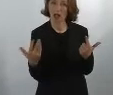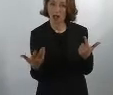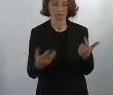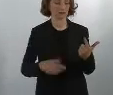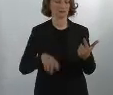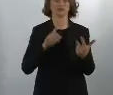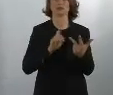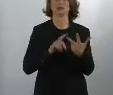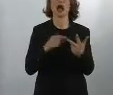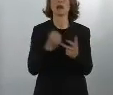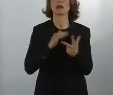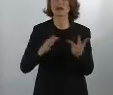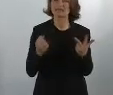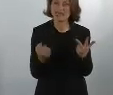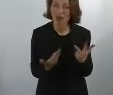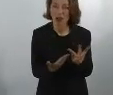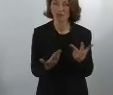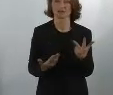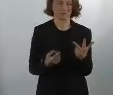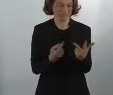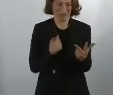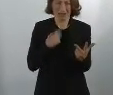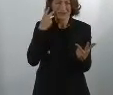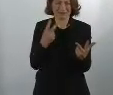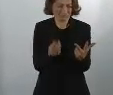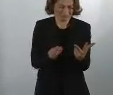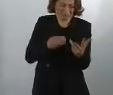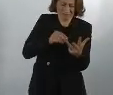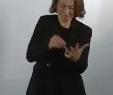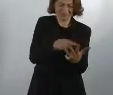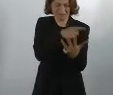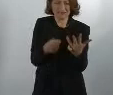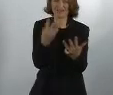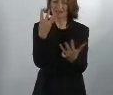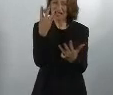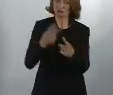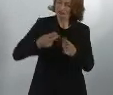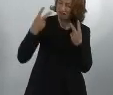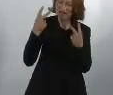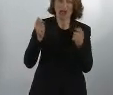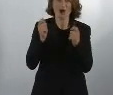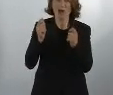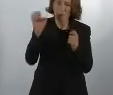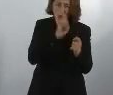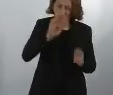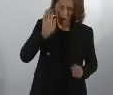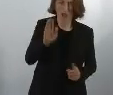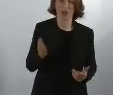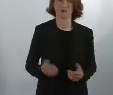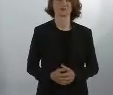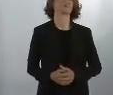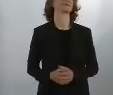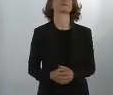for climate change, the protection of people, and protecting jobs. I think that this is one of the